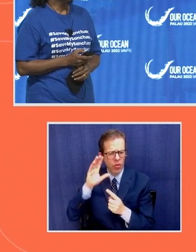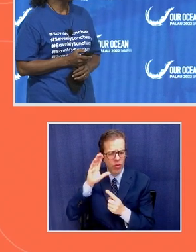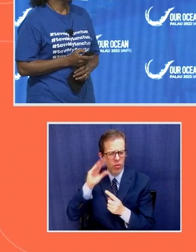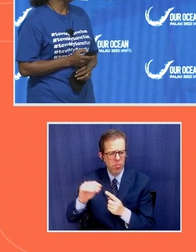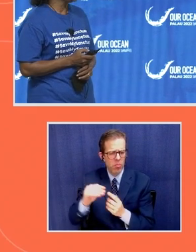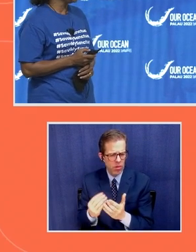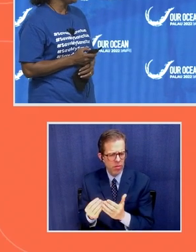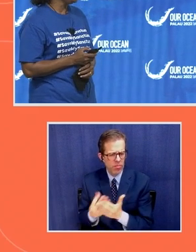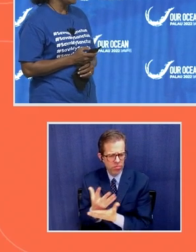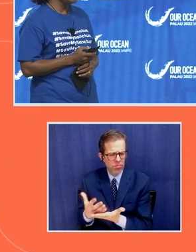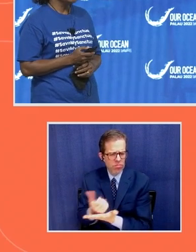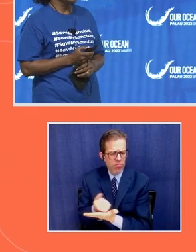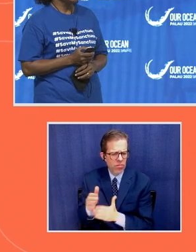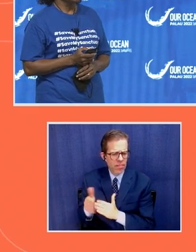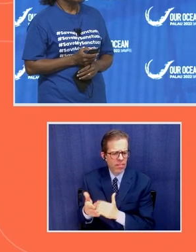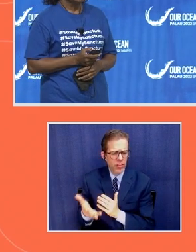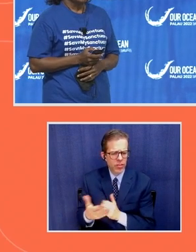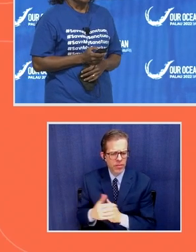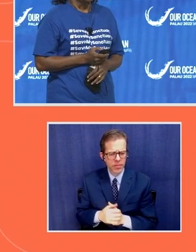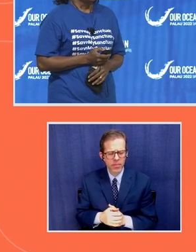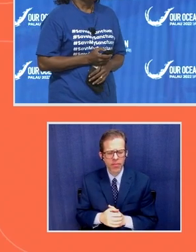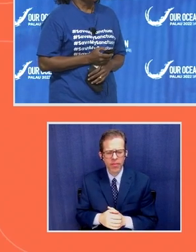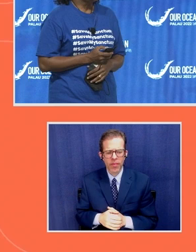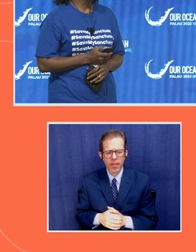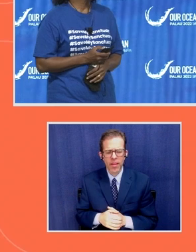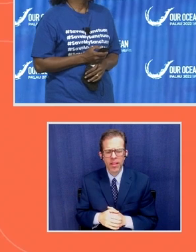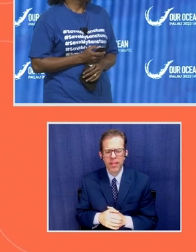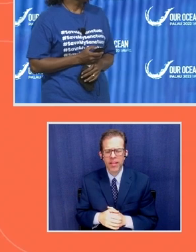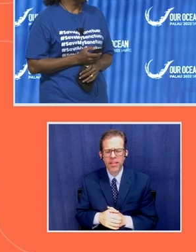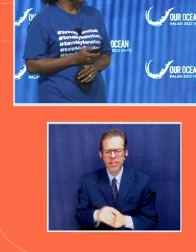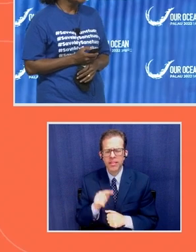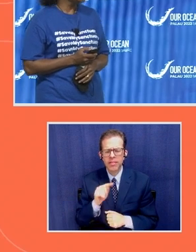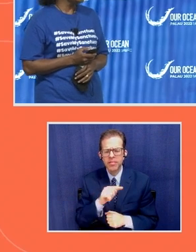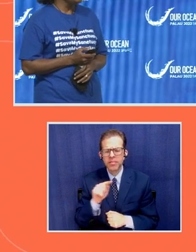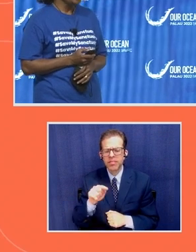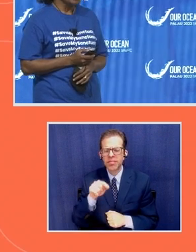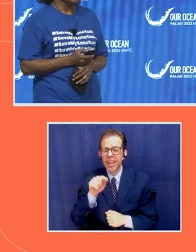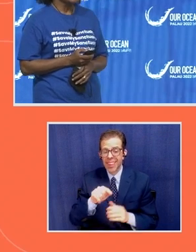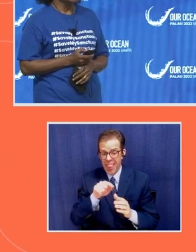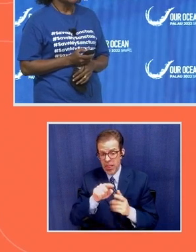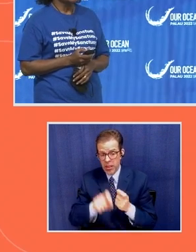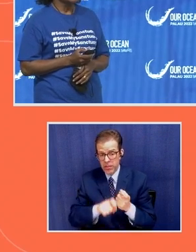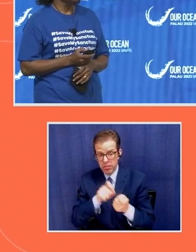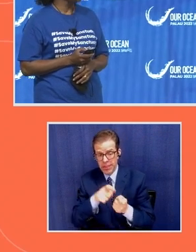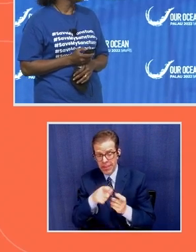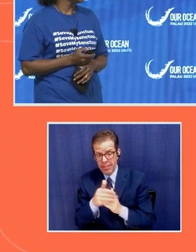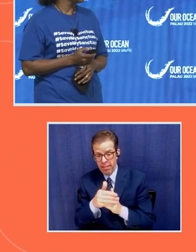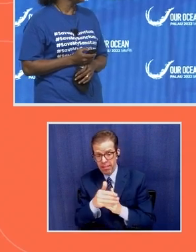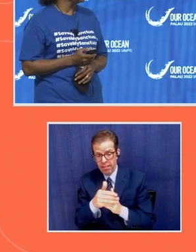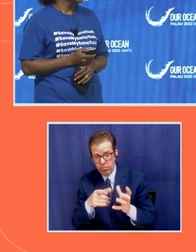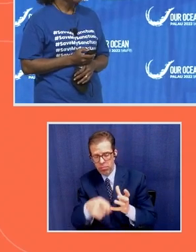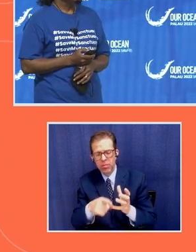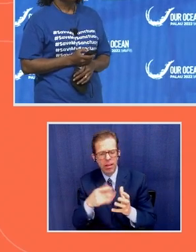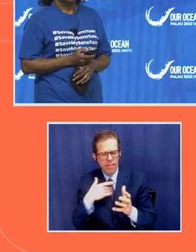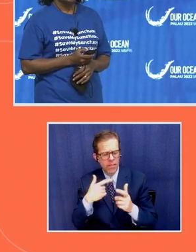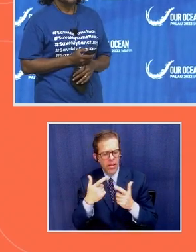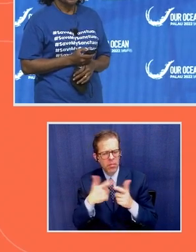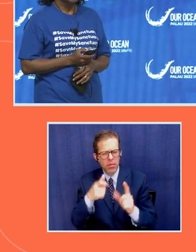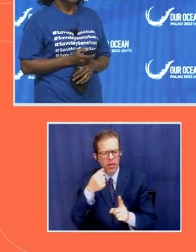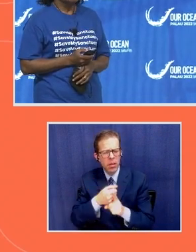The sea cucumber fishery faced its most devastating impact from the seafood trade in